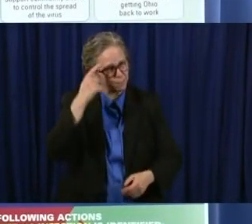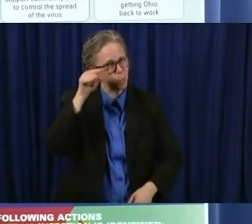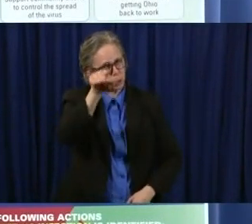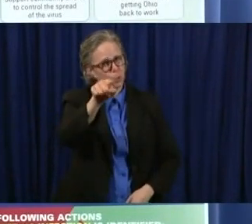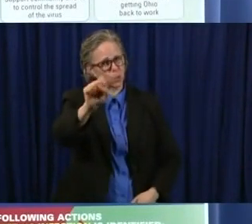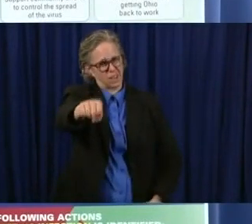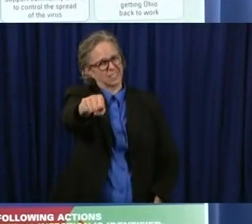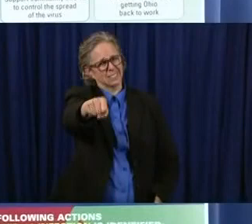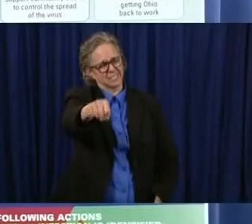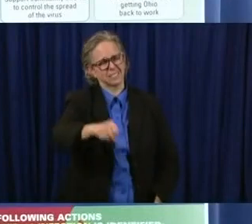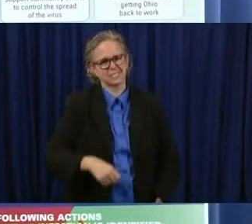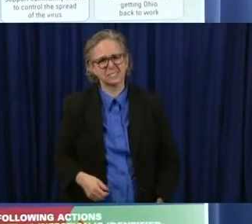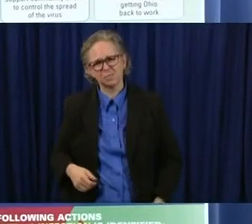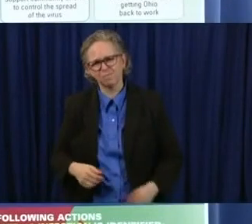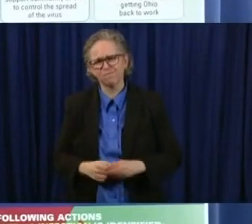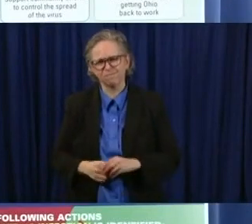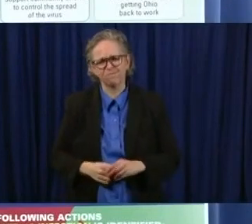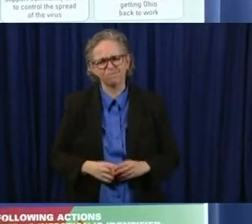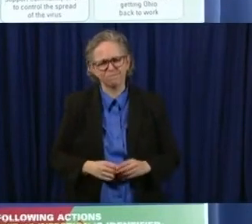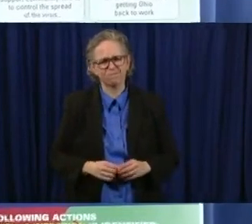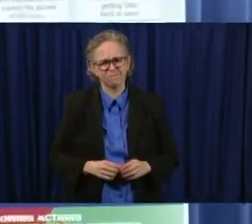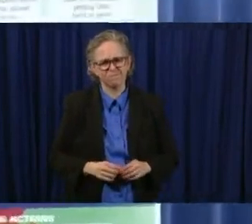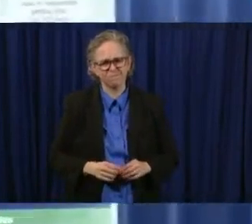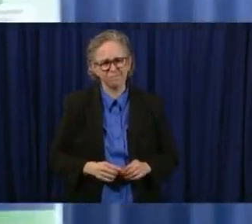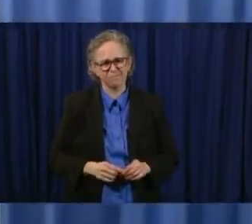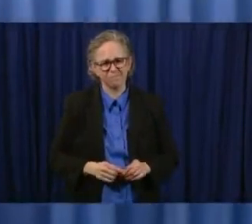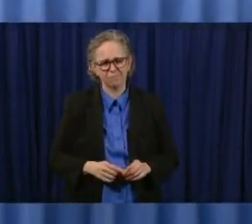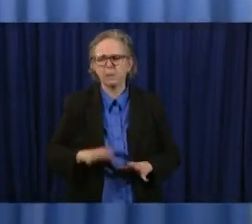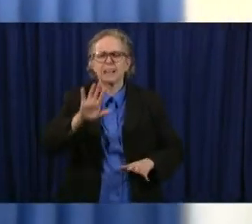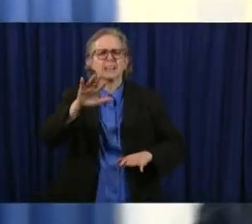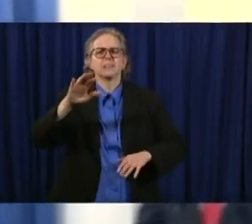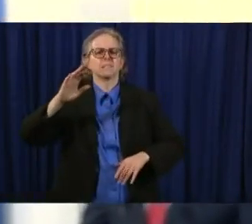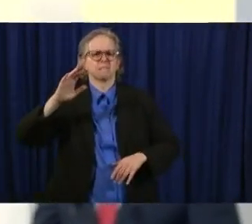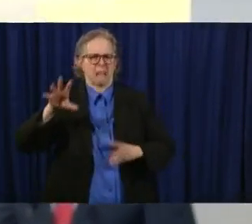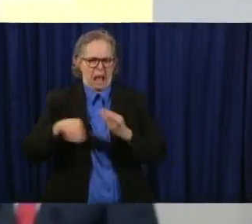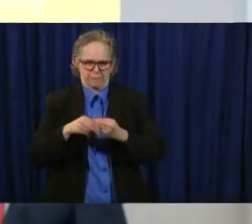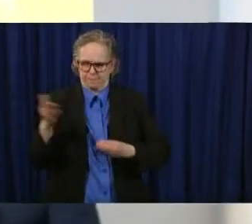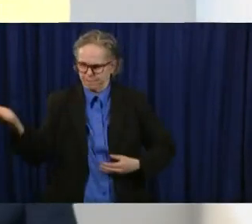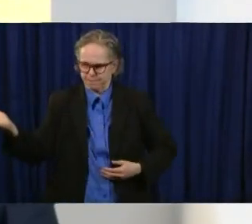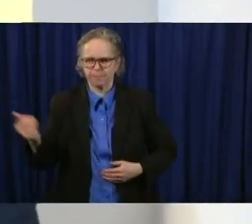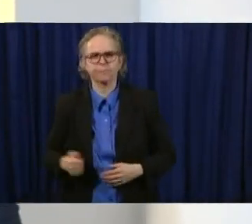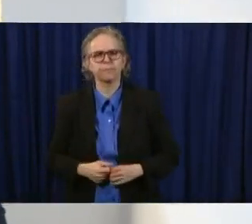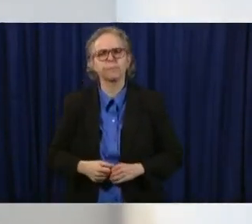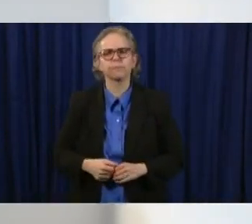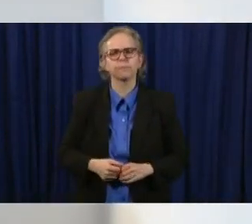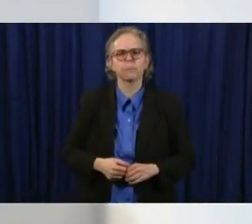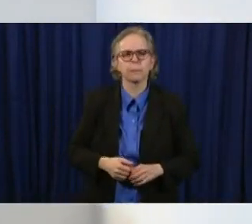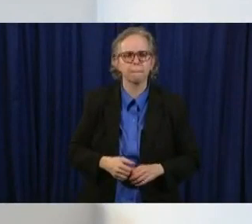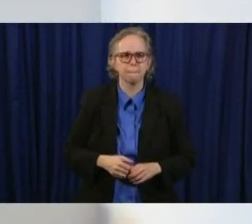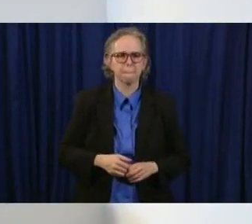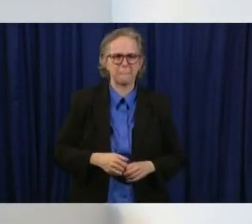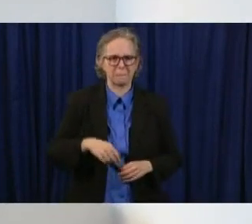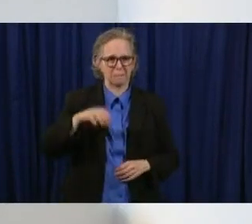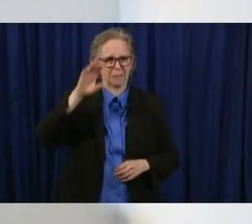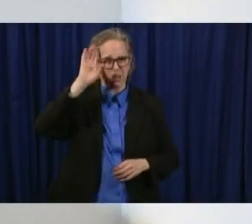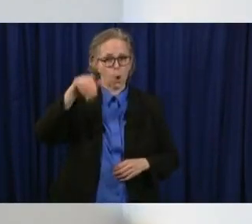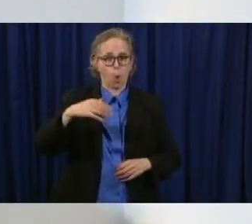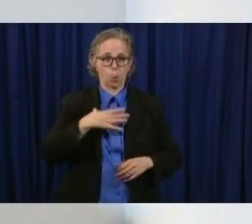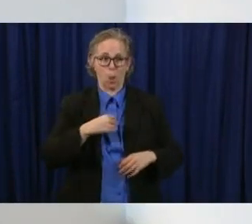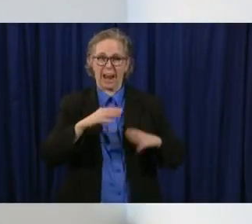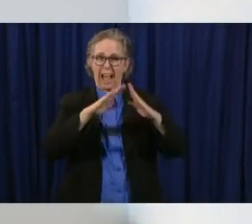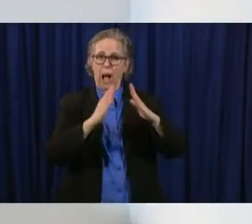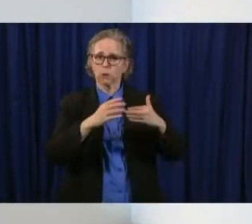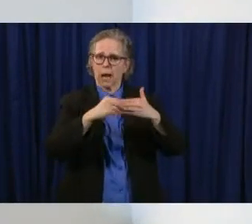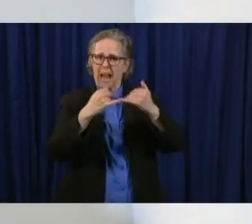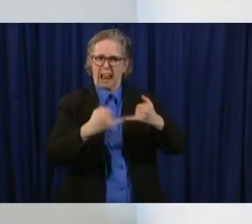decisions okay i could add something to that um i know that uh the white house guidelines call for a